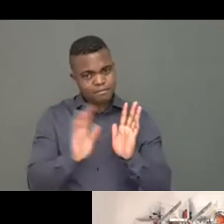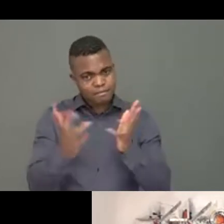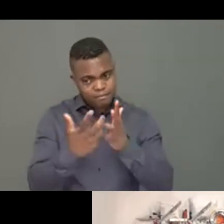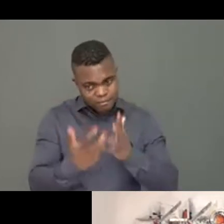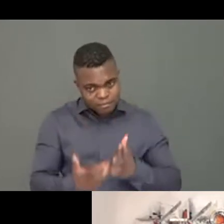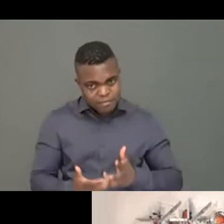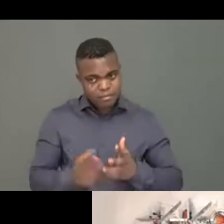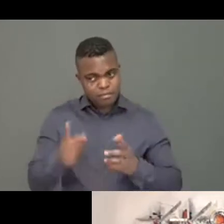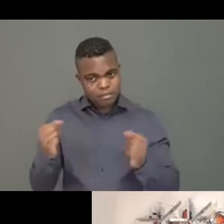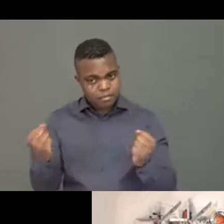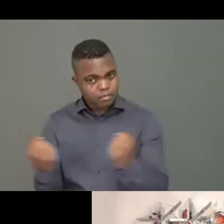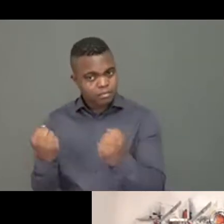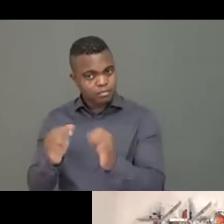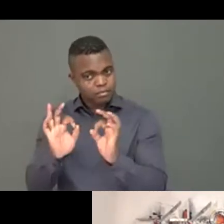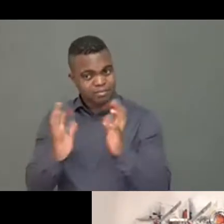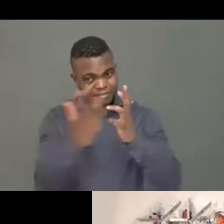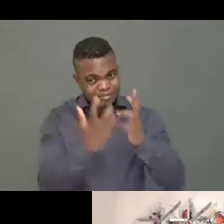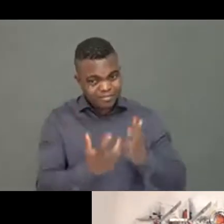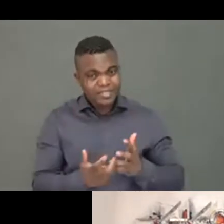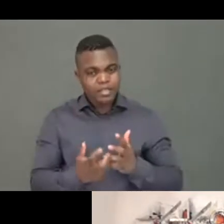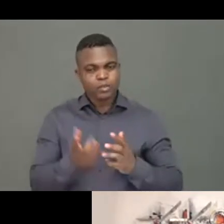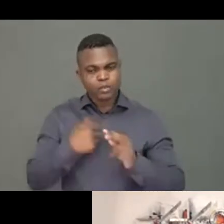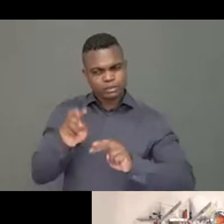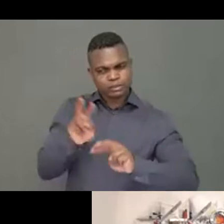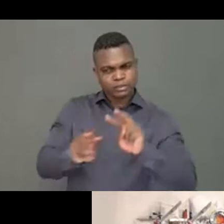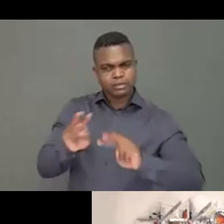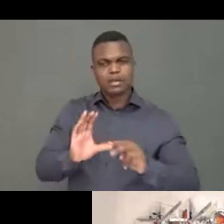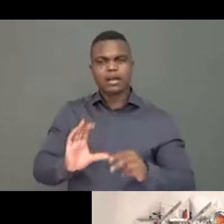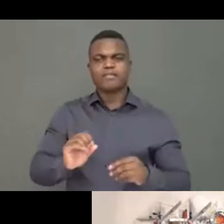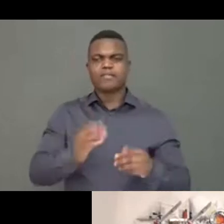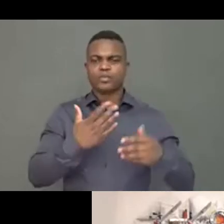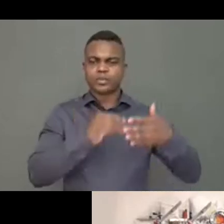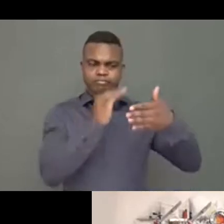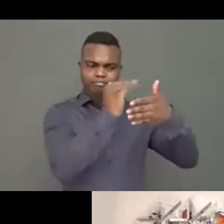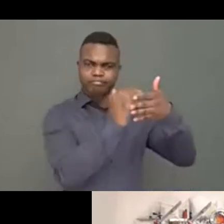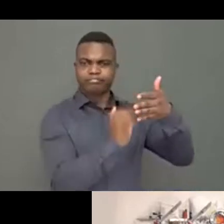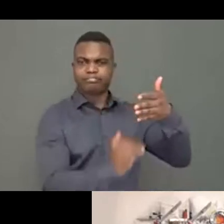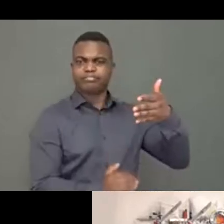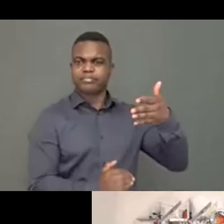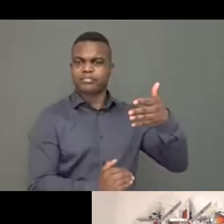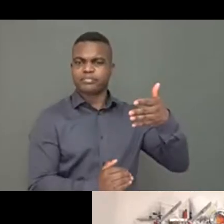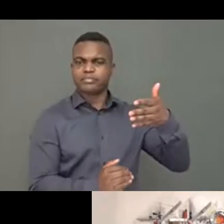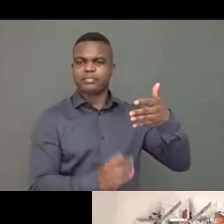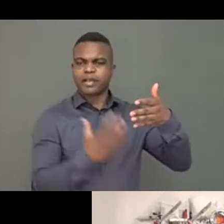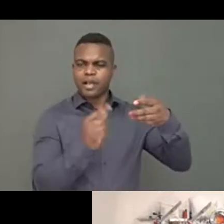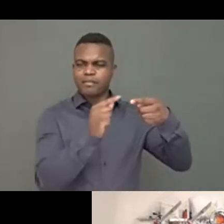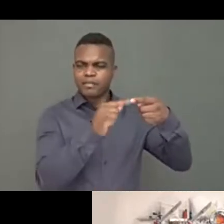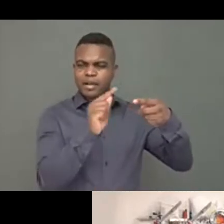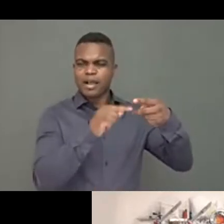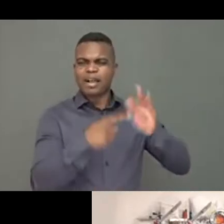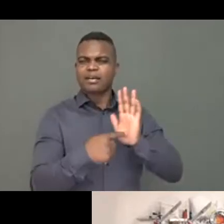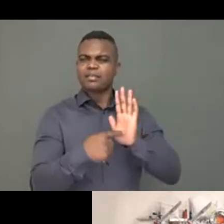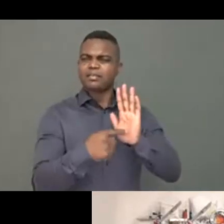indicators ensuring all type of people, including people with disability, are